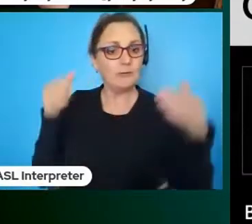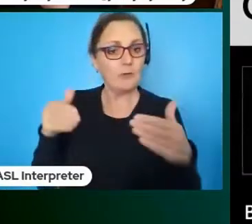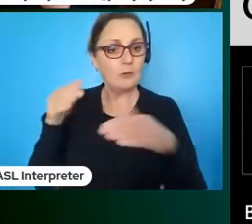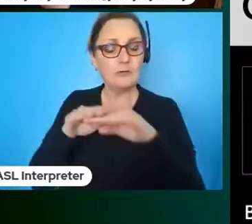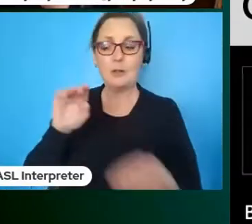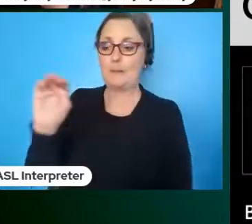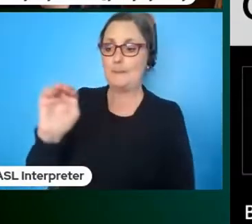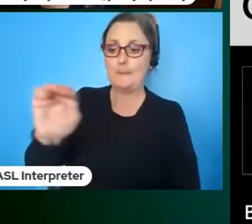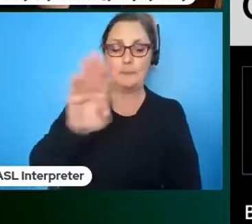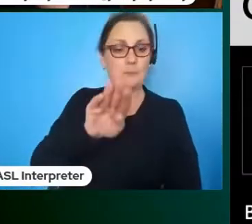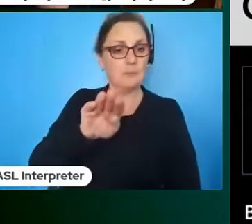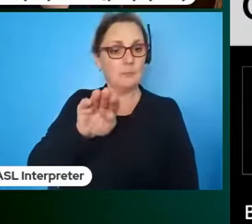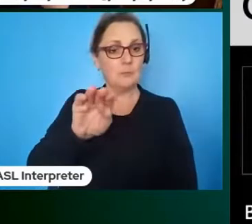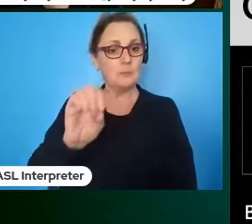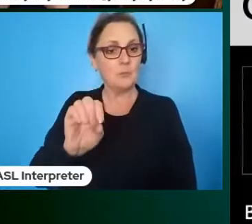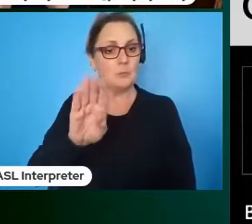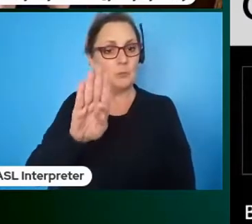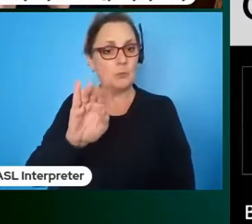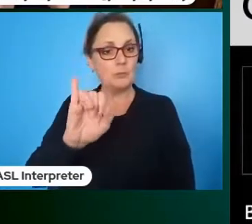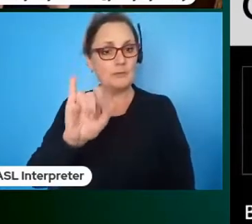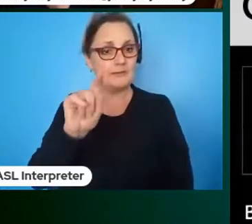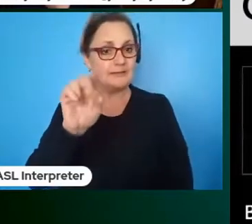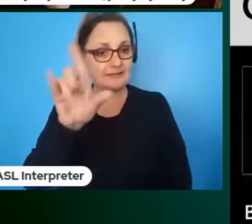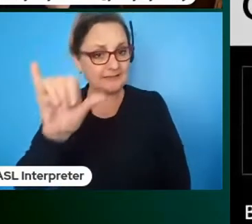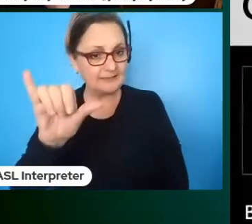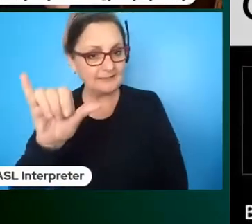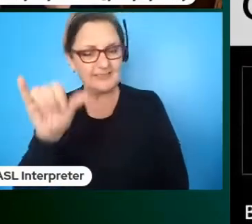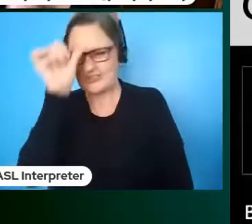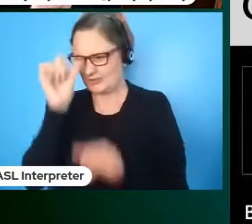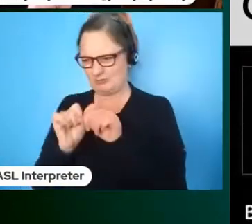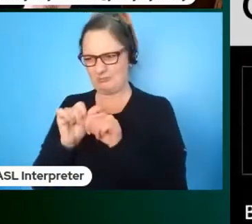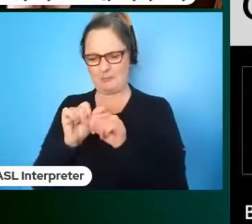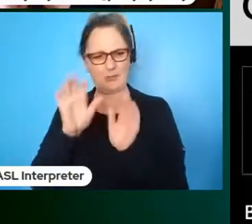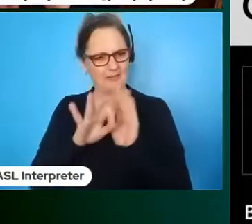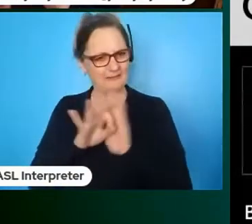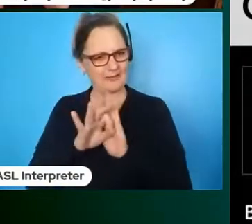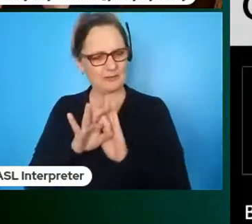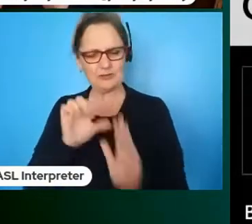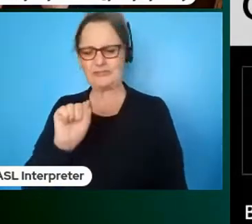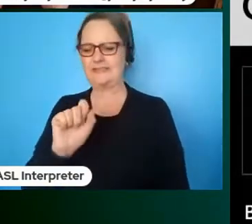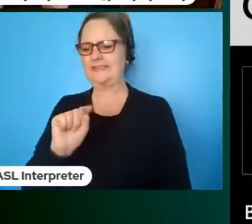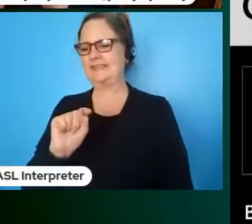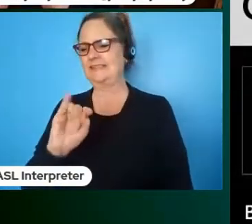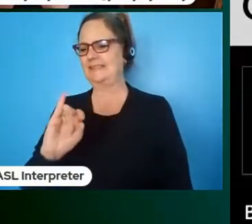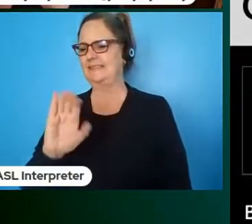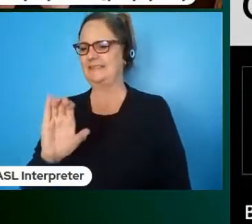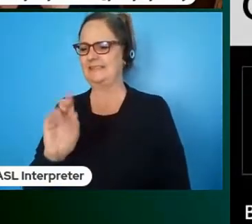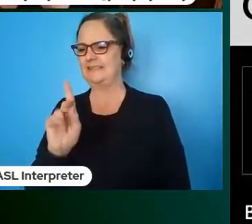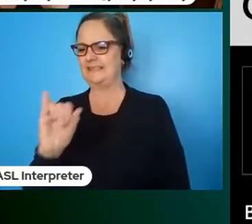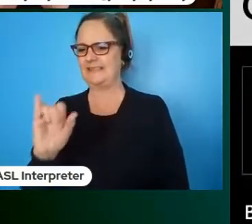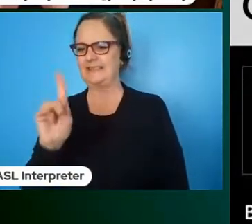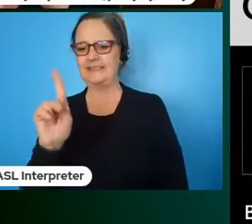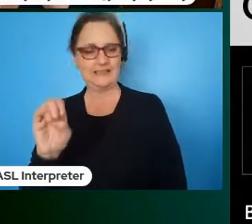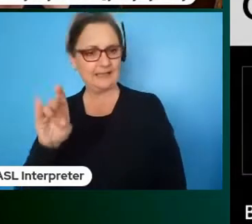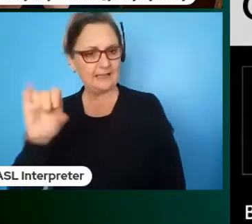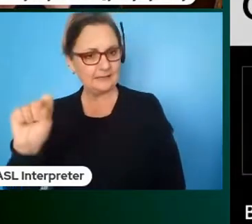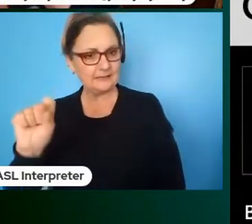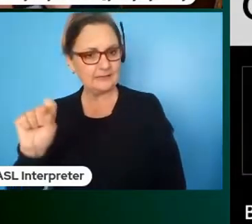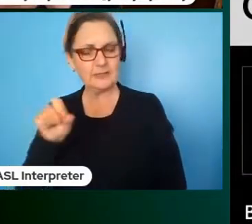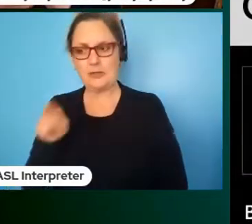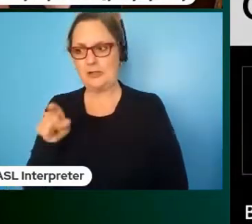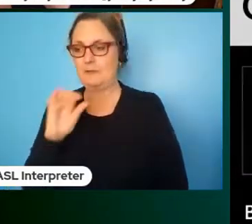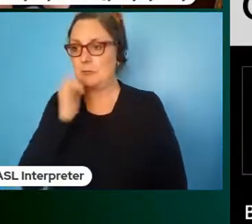know the feature sticky keys which actually comes up if you hit enter too many times uh because it thinks you want to make a shortcut